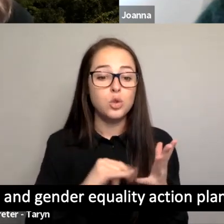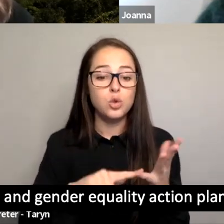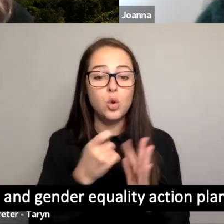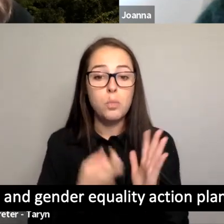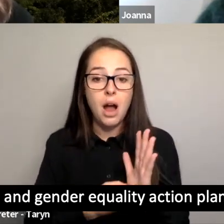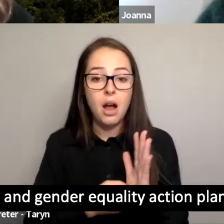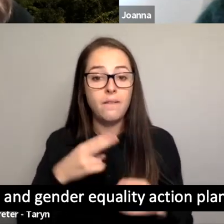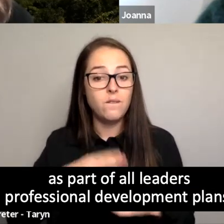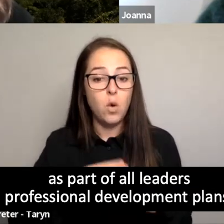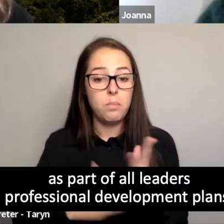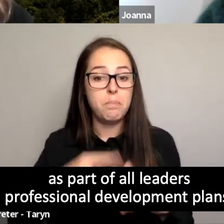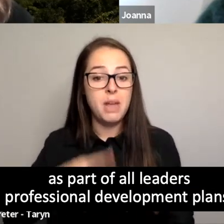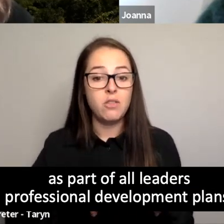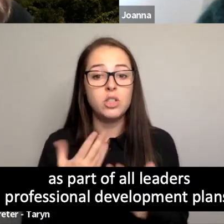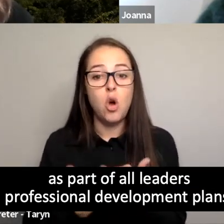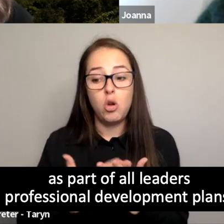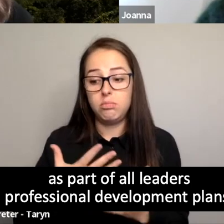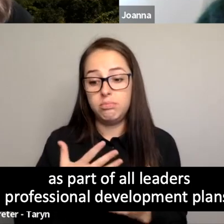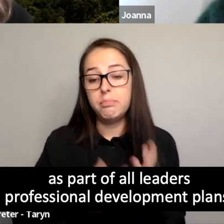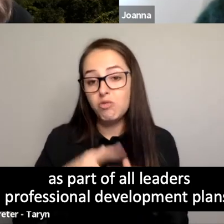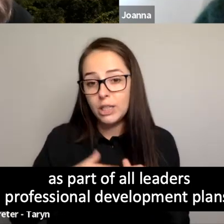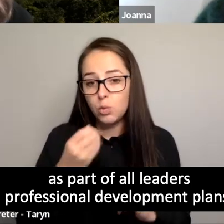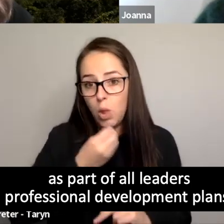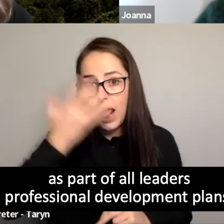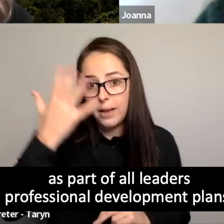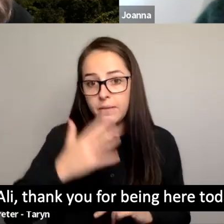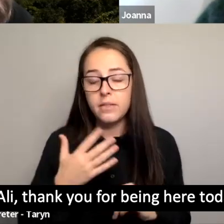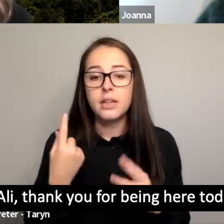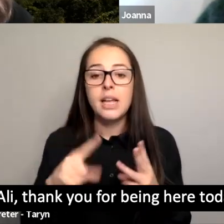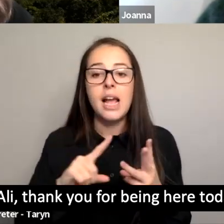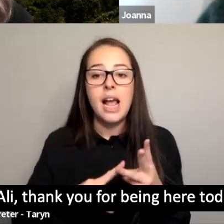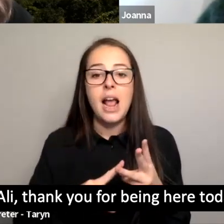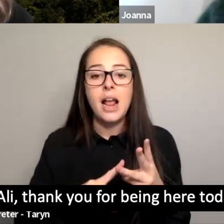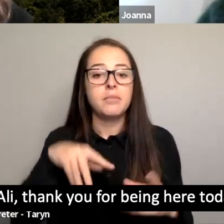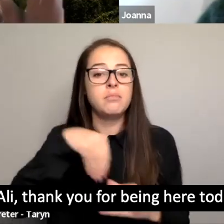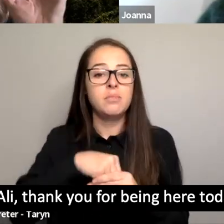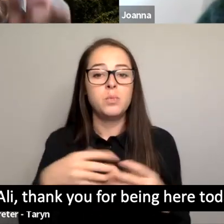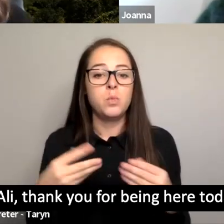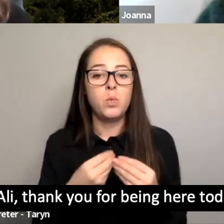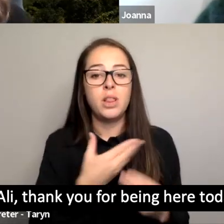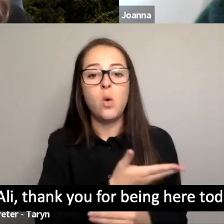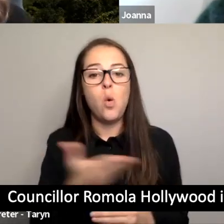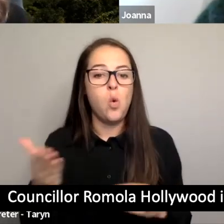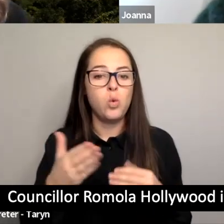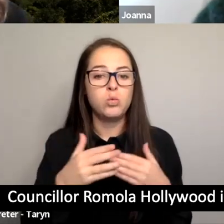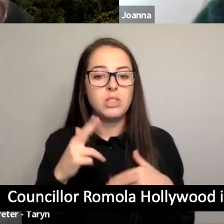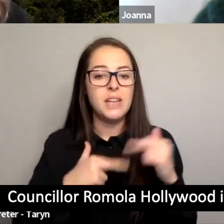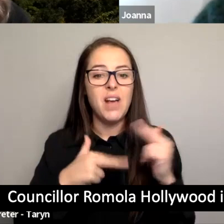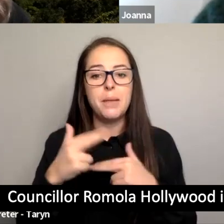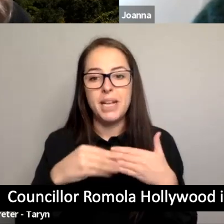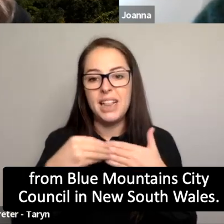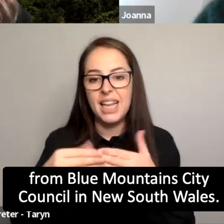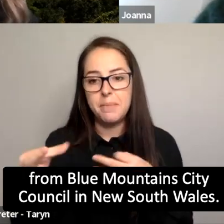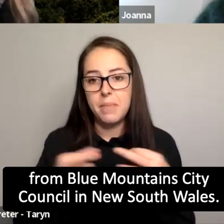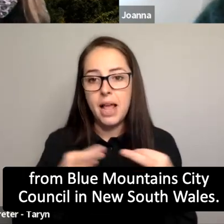gender equality action plans as part of all leaders' professional development plans. Allie, thank you for being here today. Councillor Romola